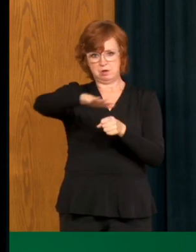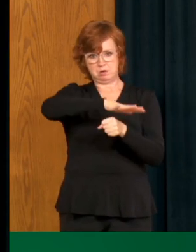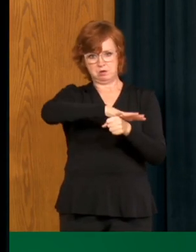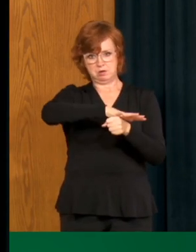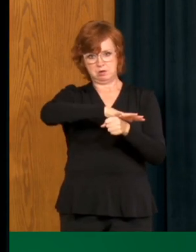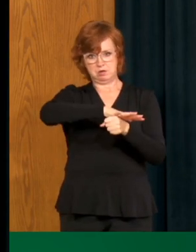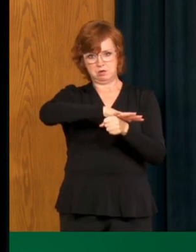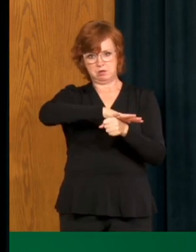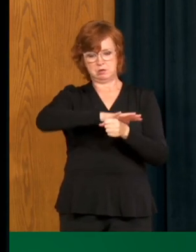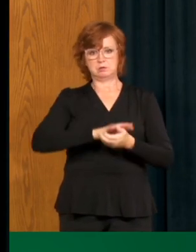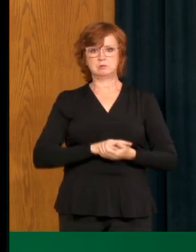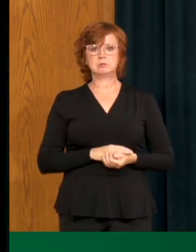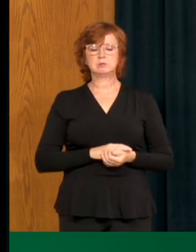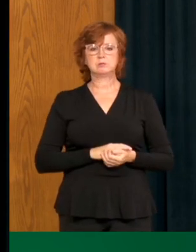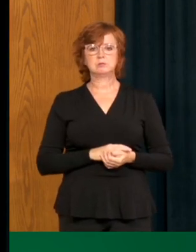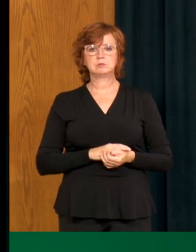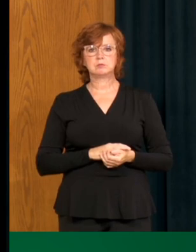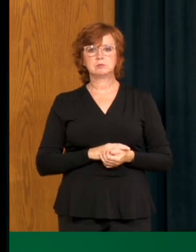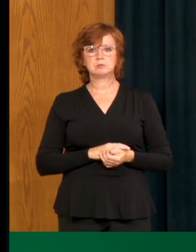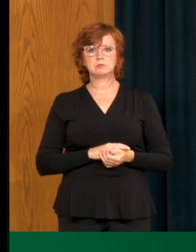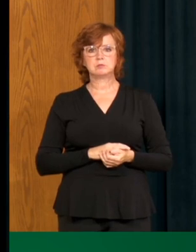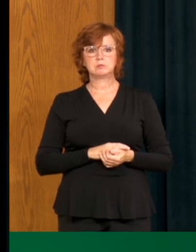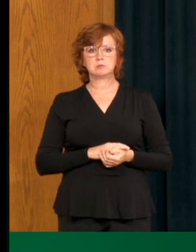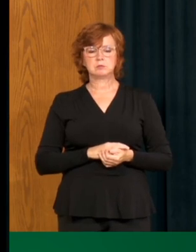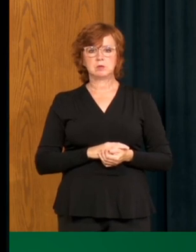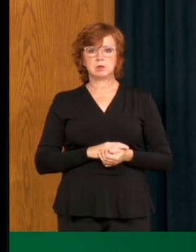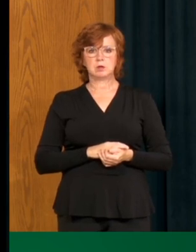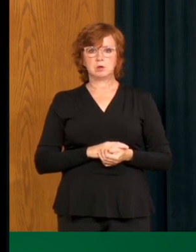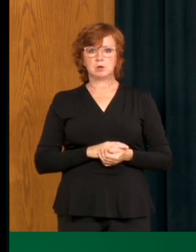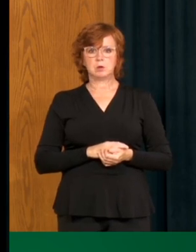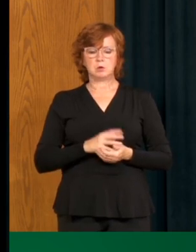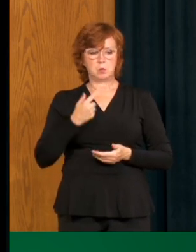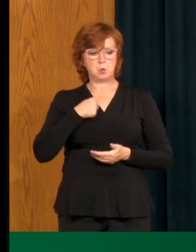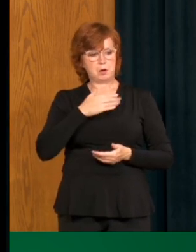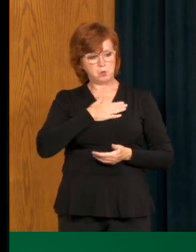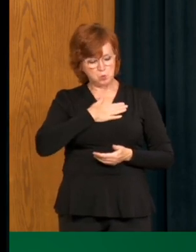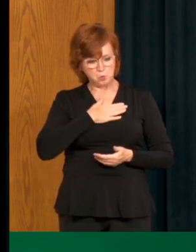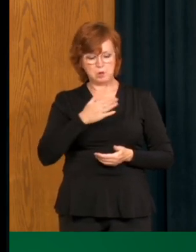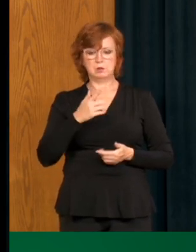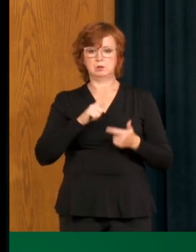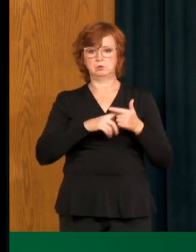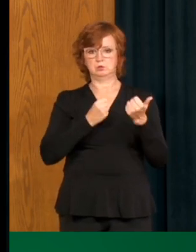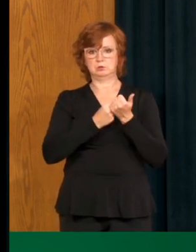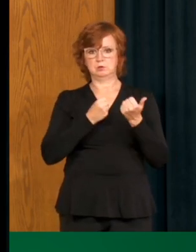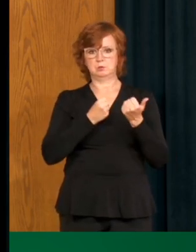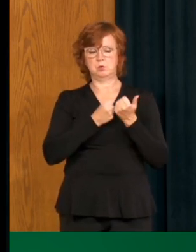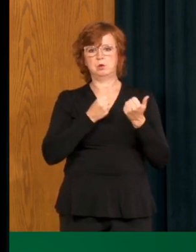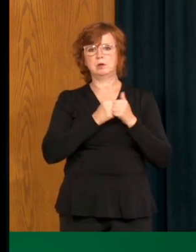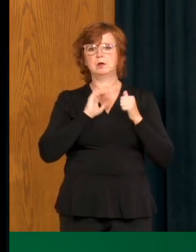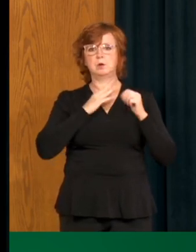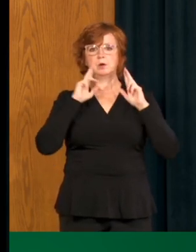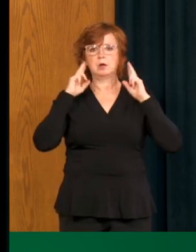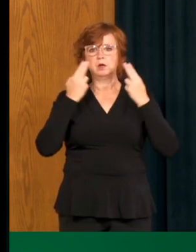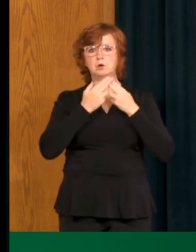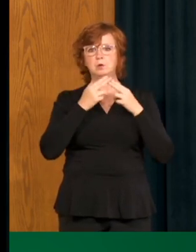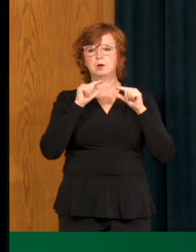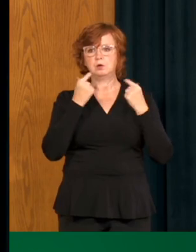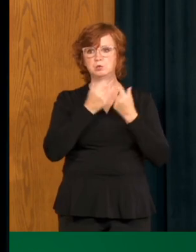uh, you know, extending, uh, you know, our, our open hand, uh, to support, to help and to walk alongside, uh, our Saskatchewan Hutter 8 communities.